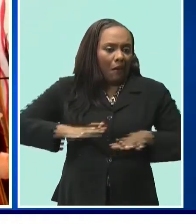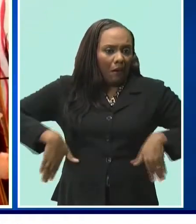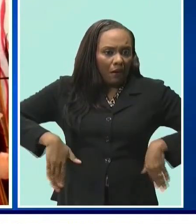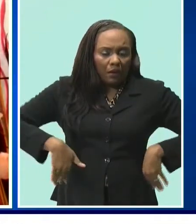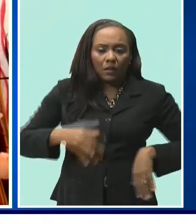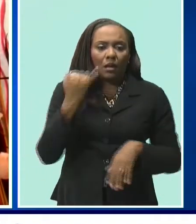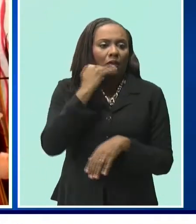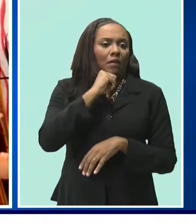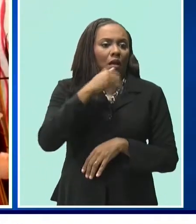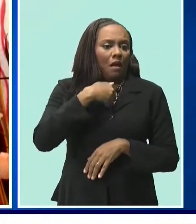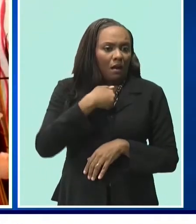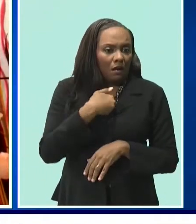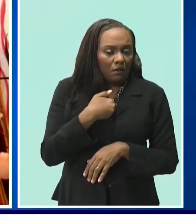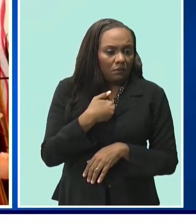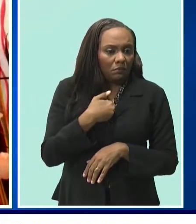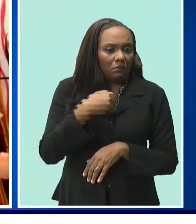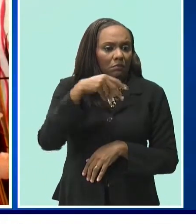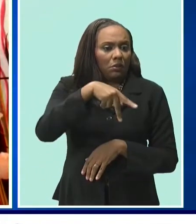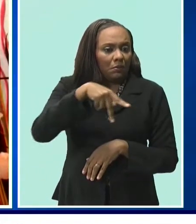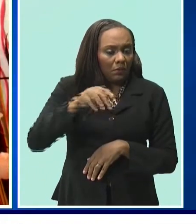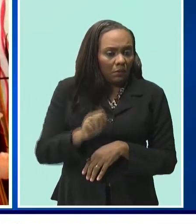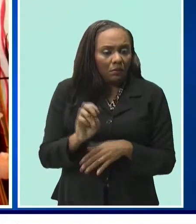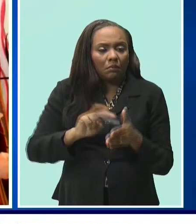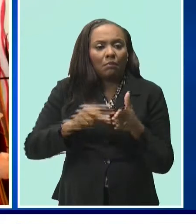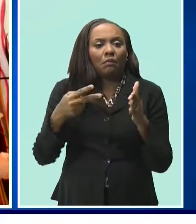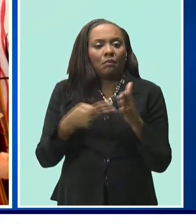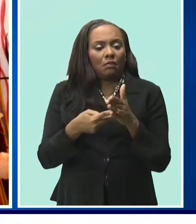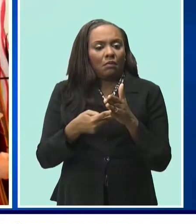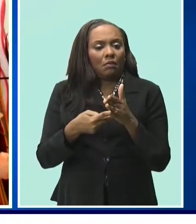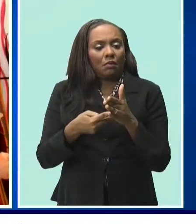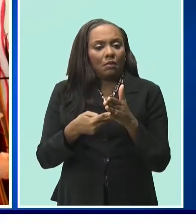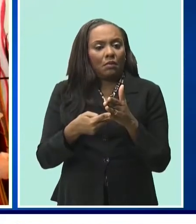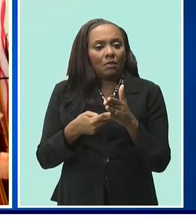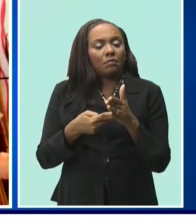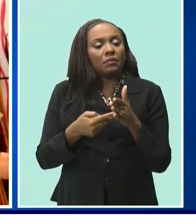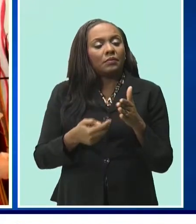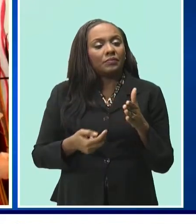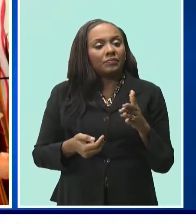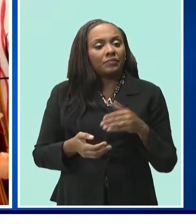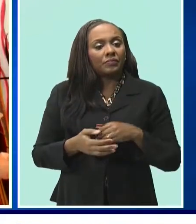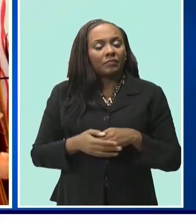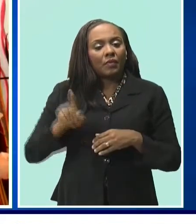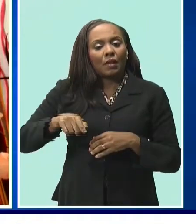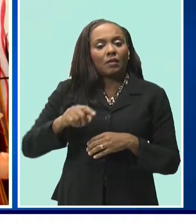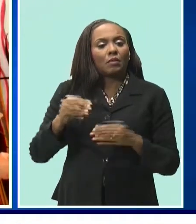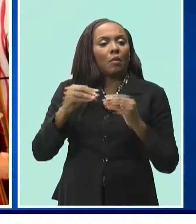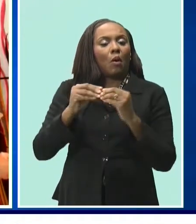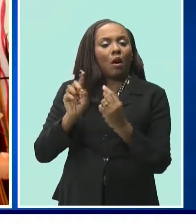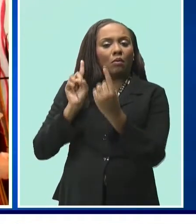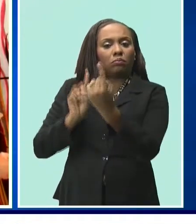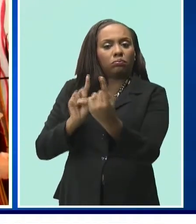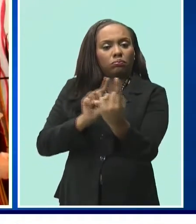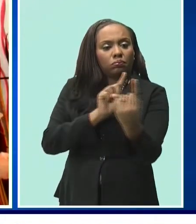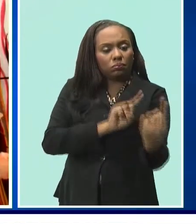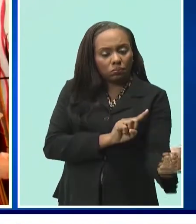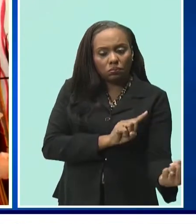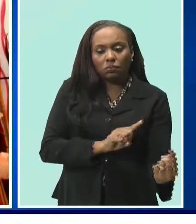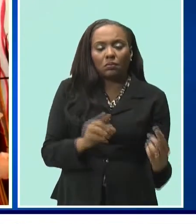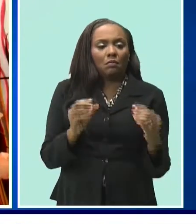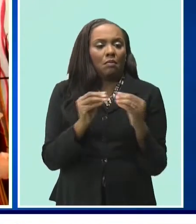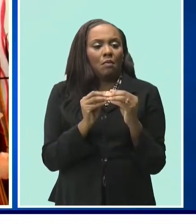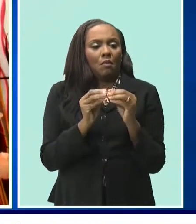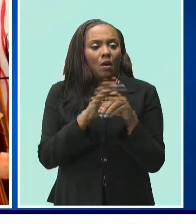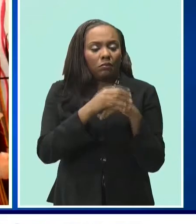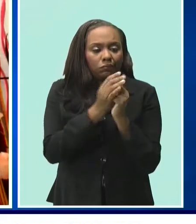be provided, then there has to be greater emphasis than being placed on distancing, and sanitizing, and